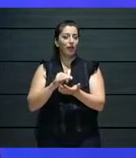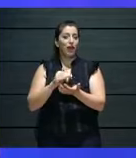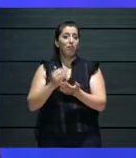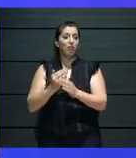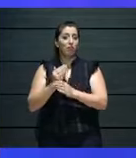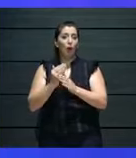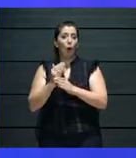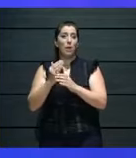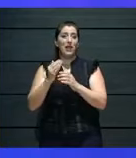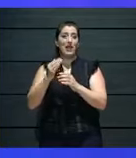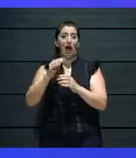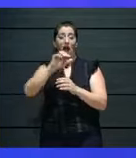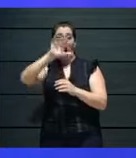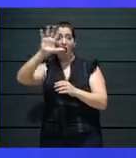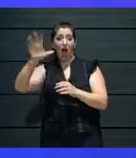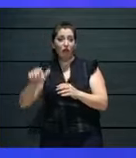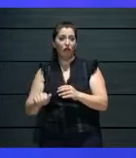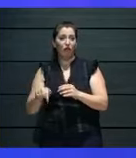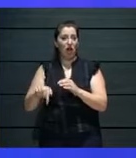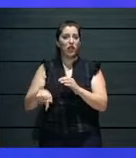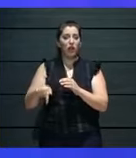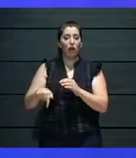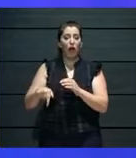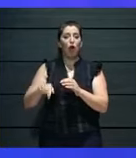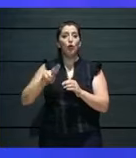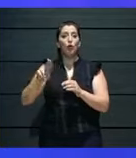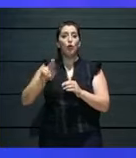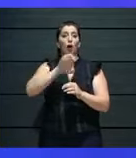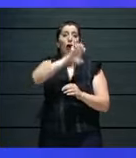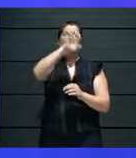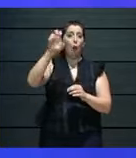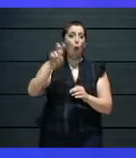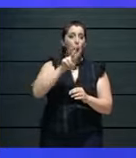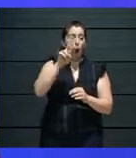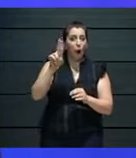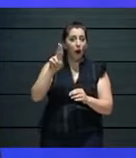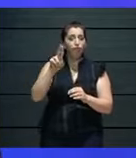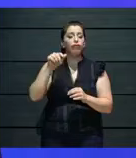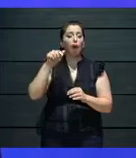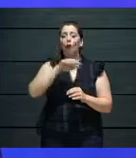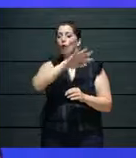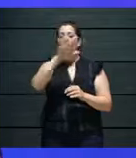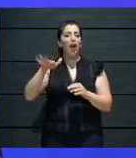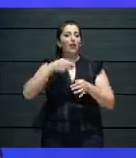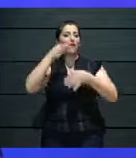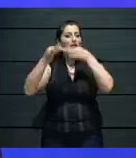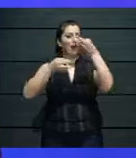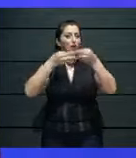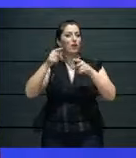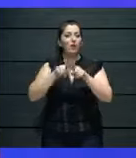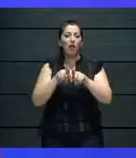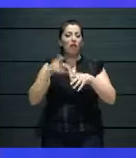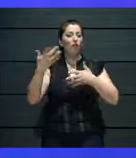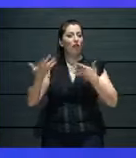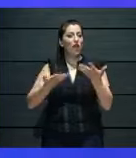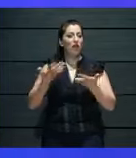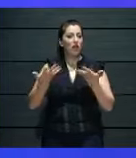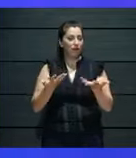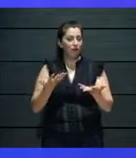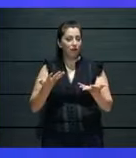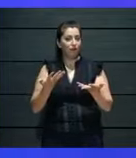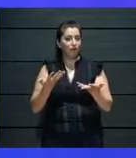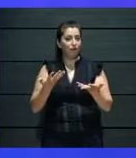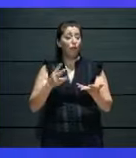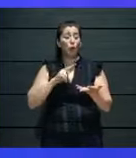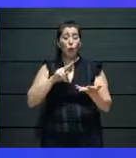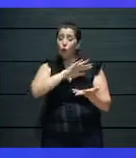the European zone. Yes, they're asking these questions. And a statement, an important statement is, digital is the